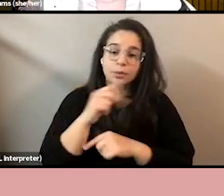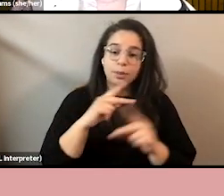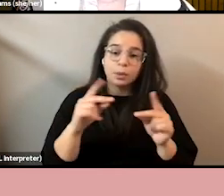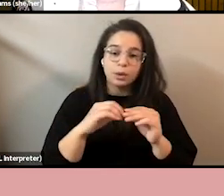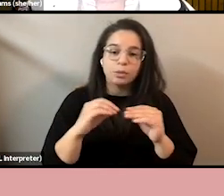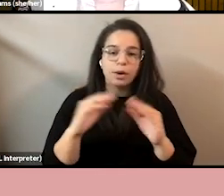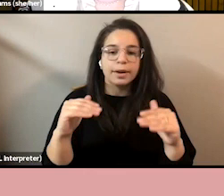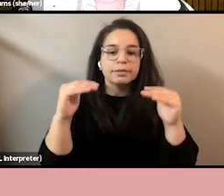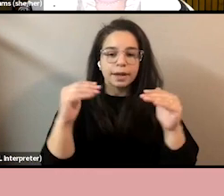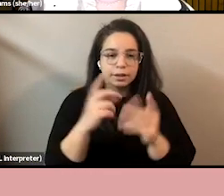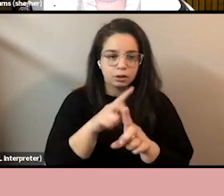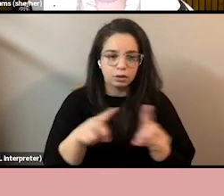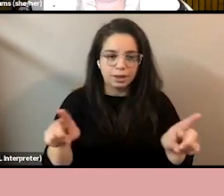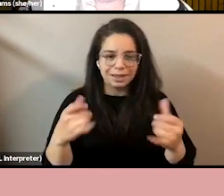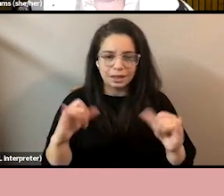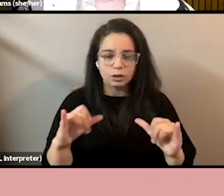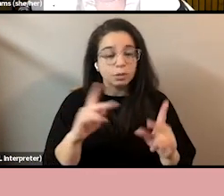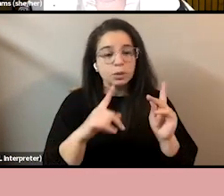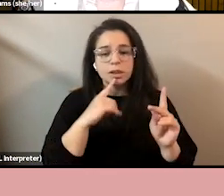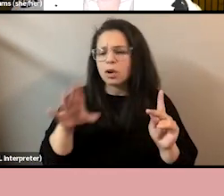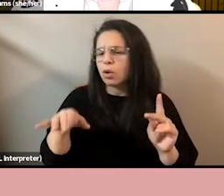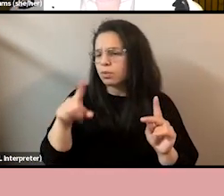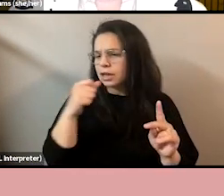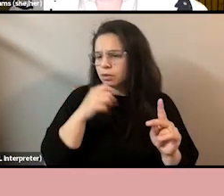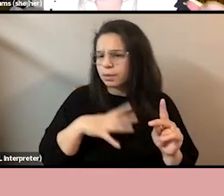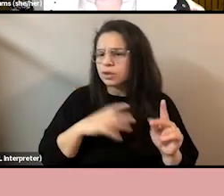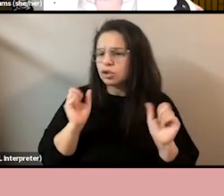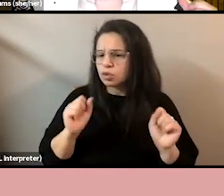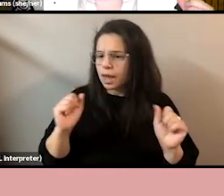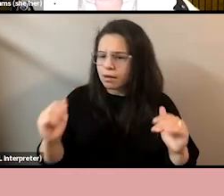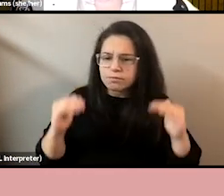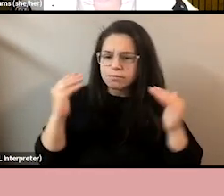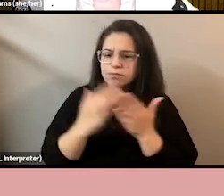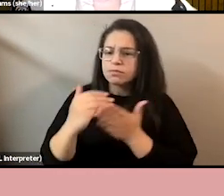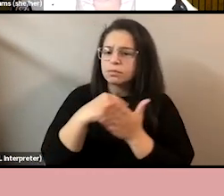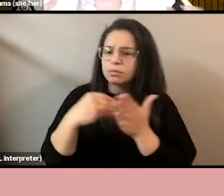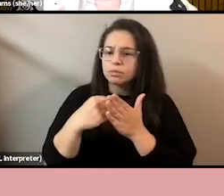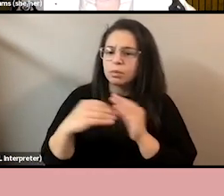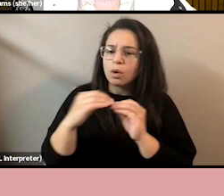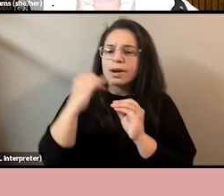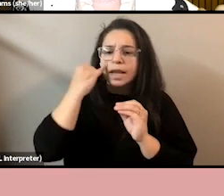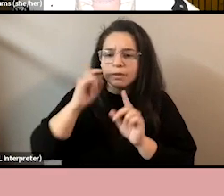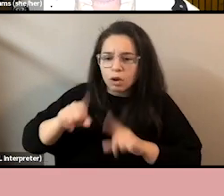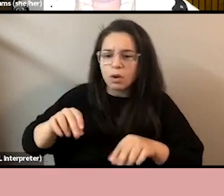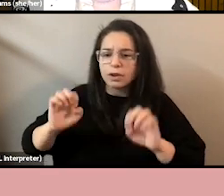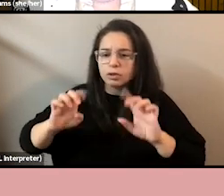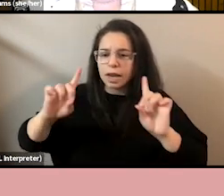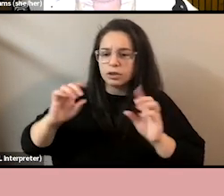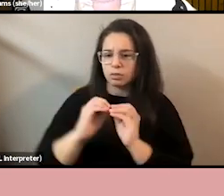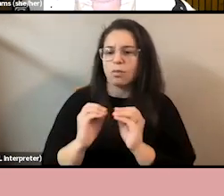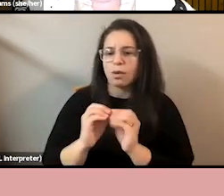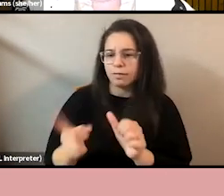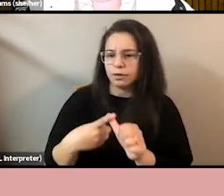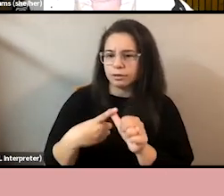So those people who suggest that black women should be able to pull themselves up by their bootstraps, should be able to educate themselves